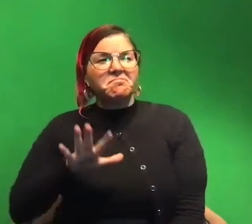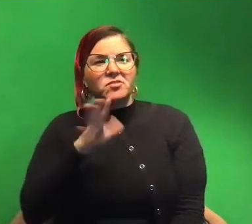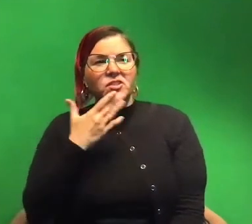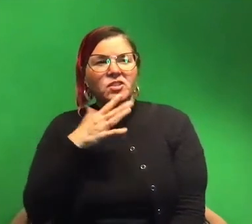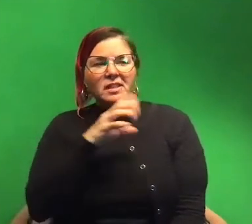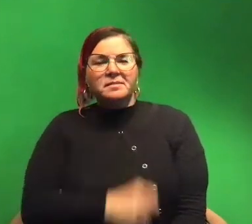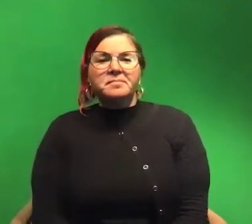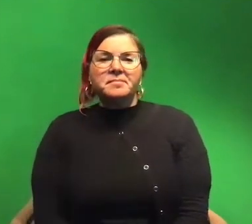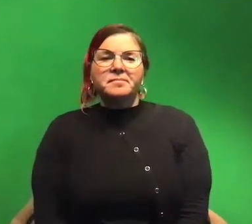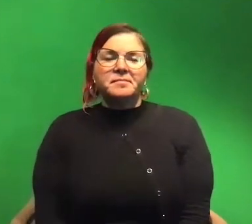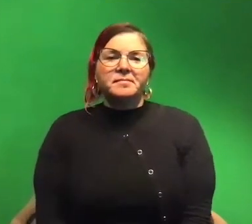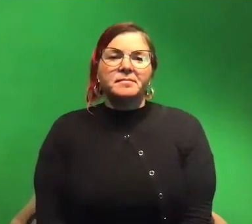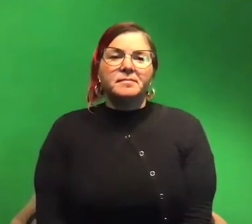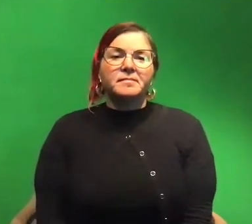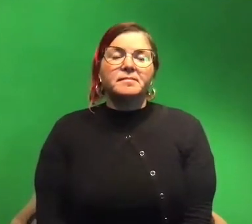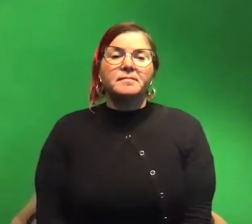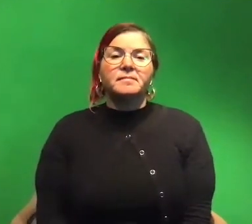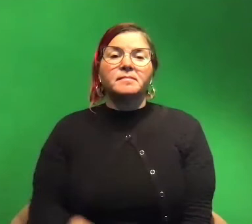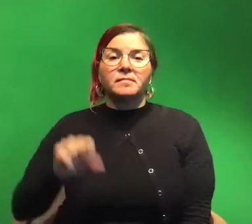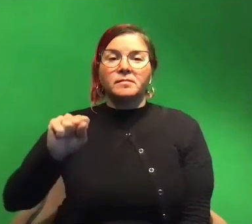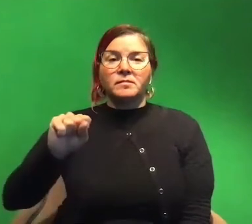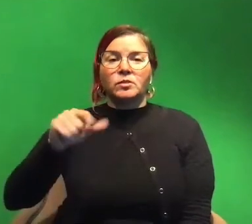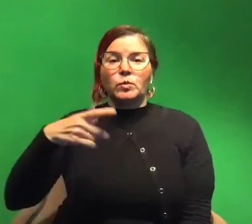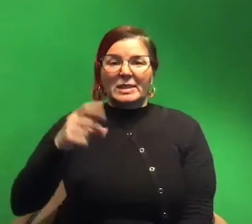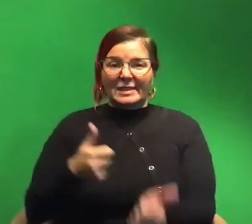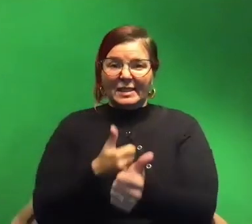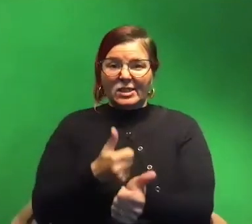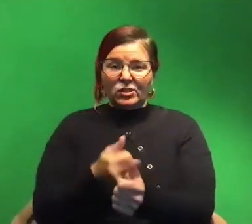um are there any squid that are dangerous for humans